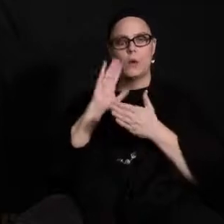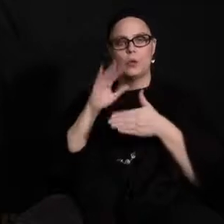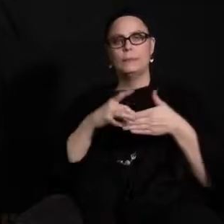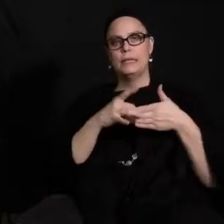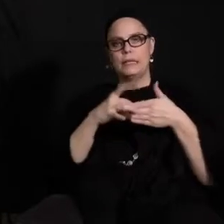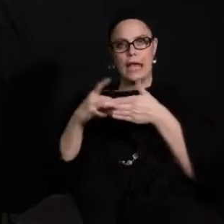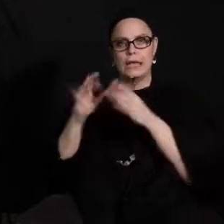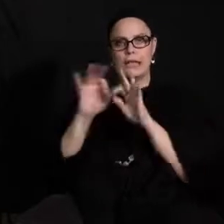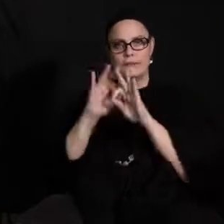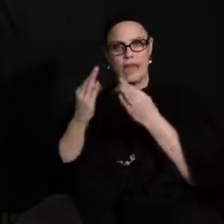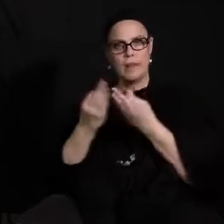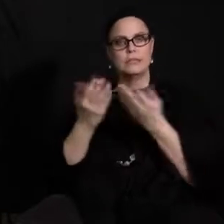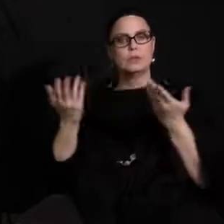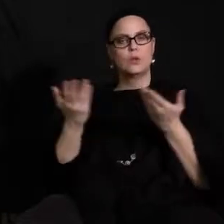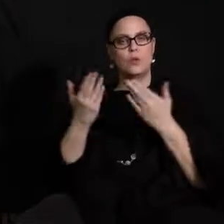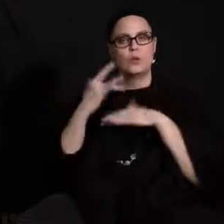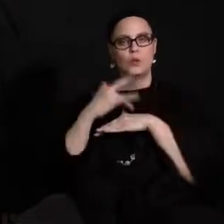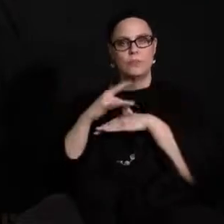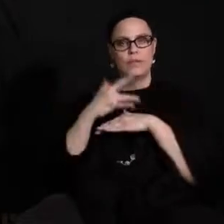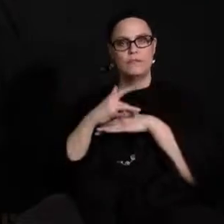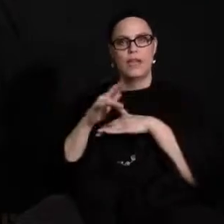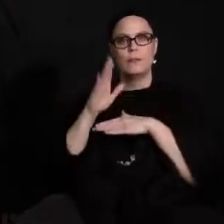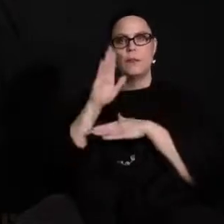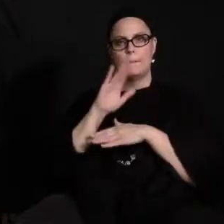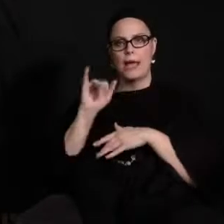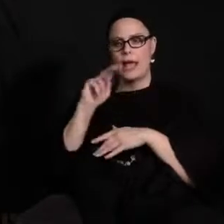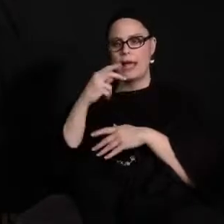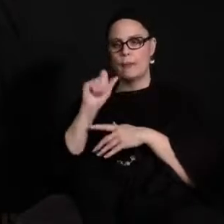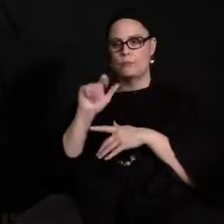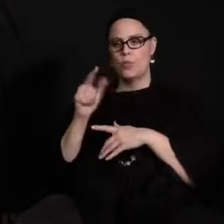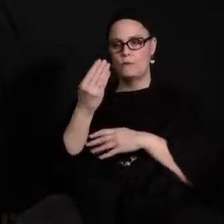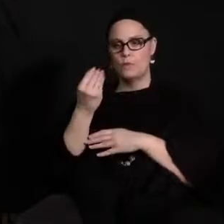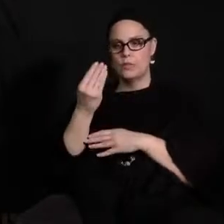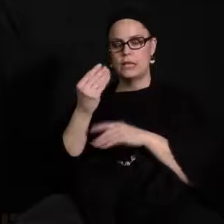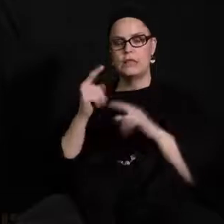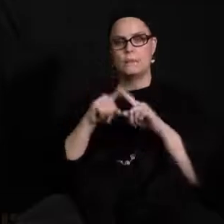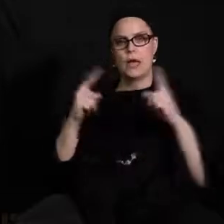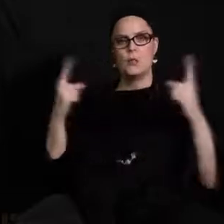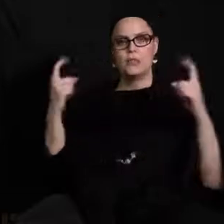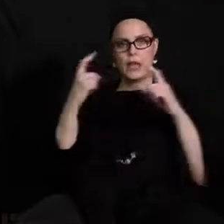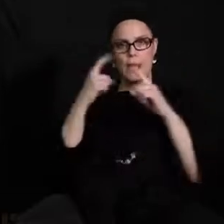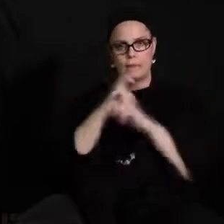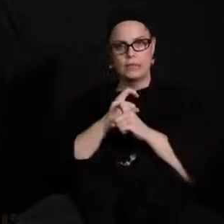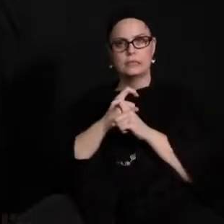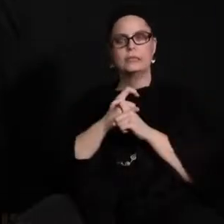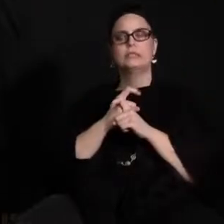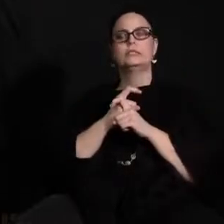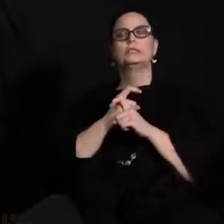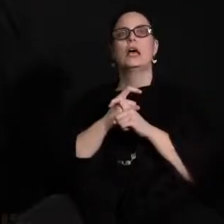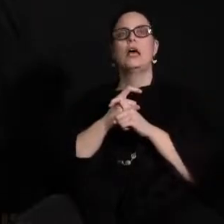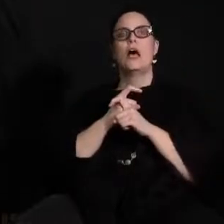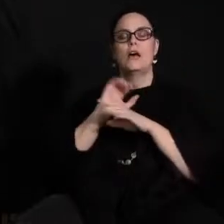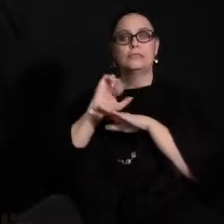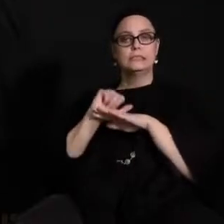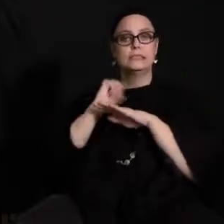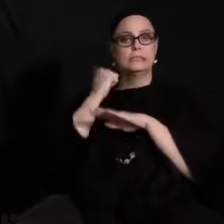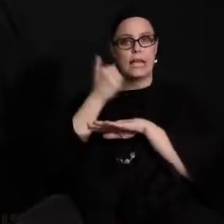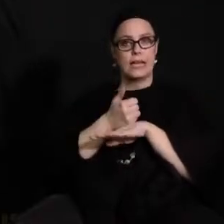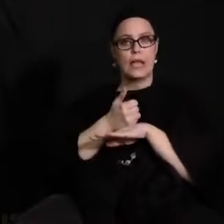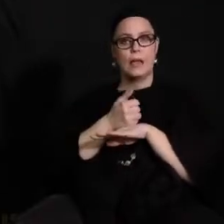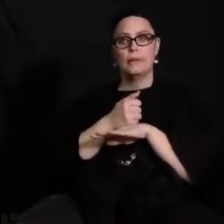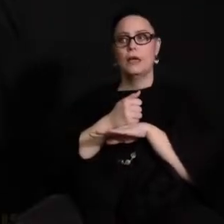be available uh by april 14th but it again with the complexities of uh setting up the